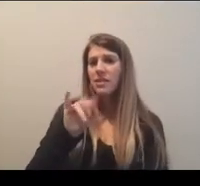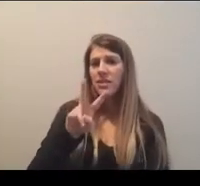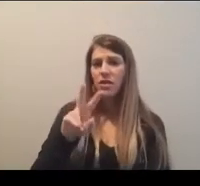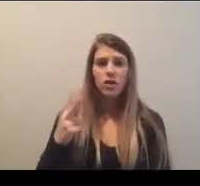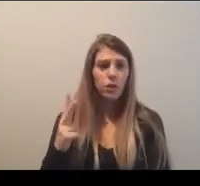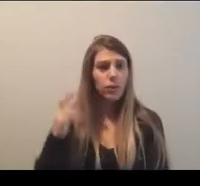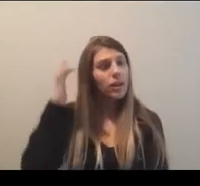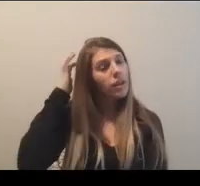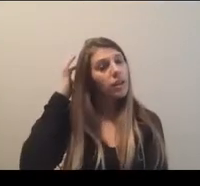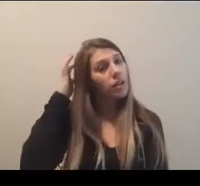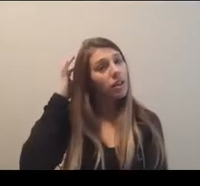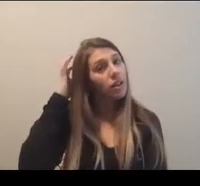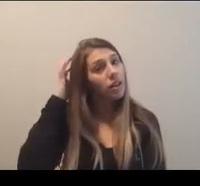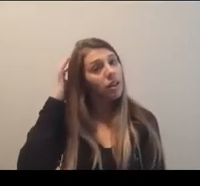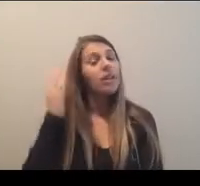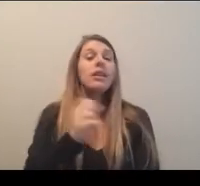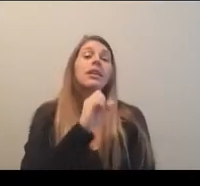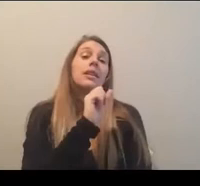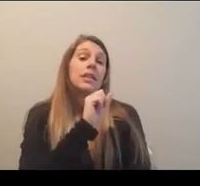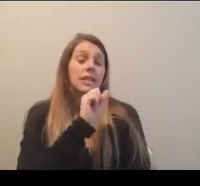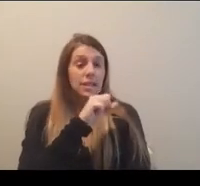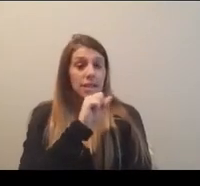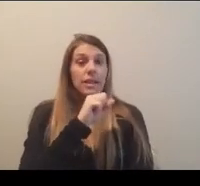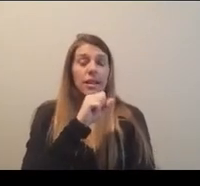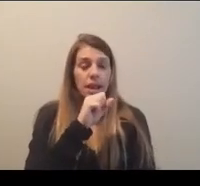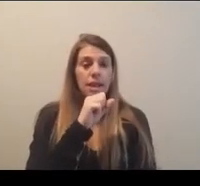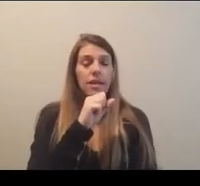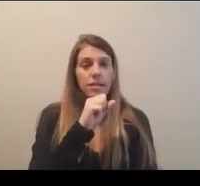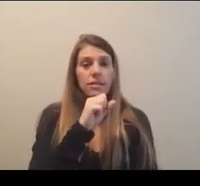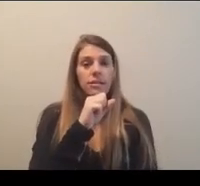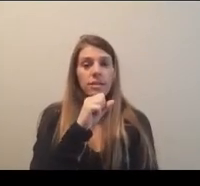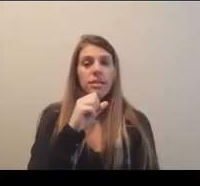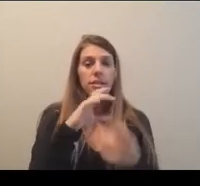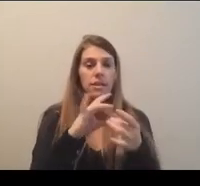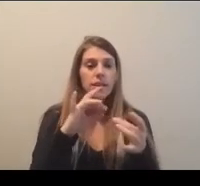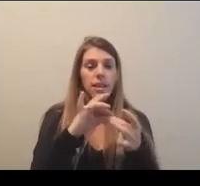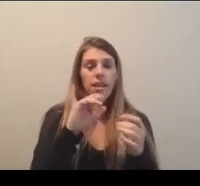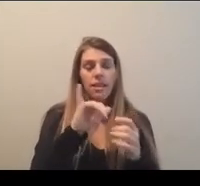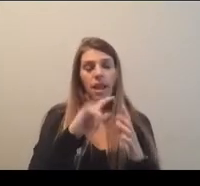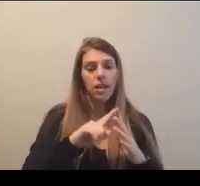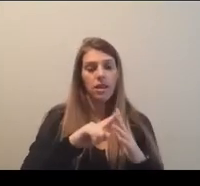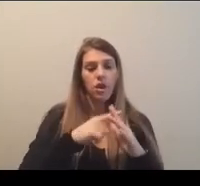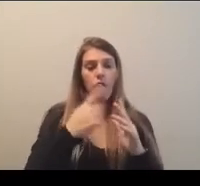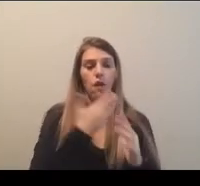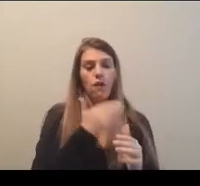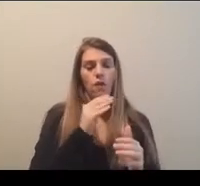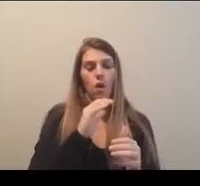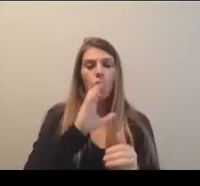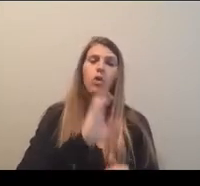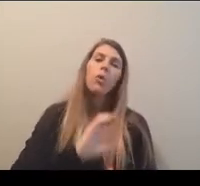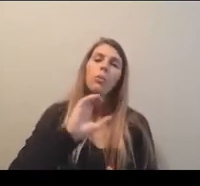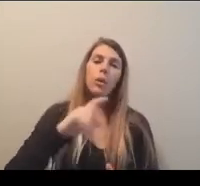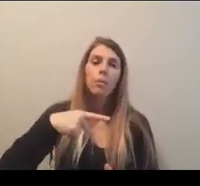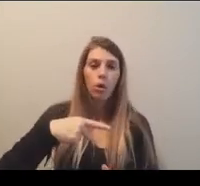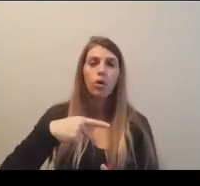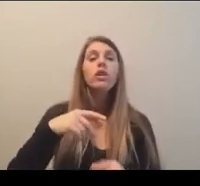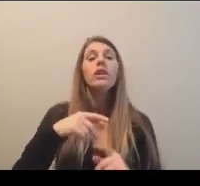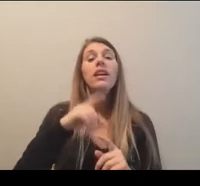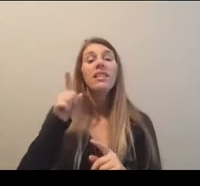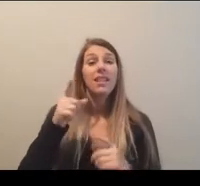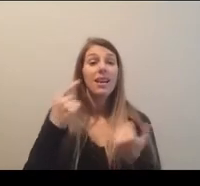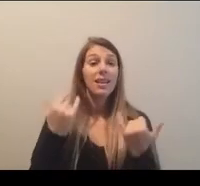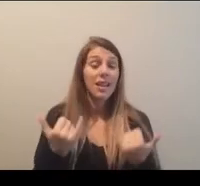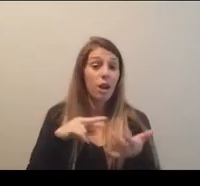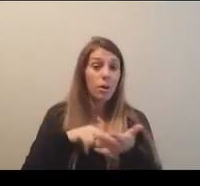Yeah. Um, one of the things just, uh, playing off of the activations of our corporate partners and champions is that, that also,